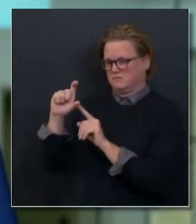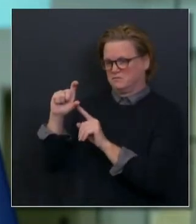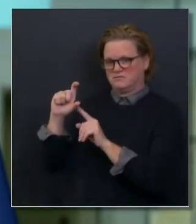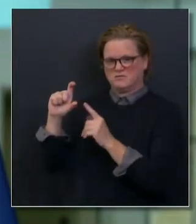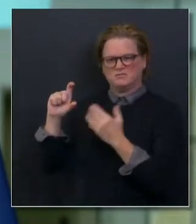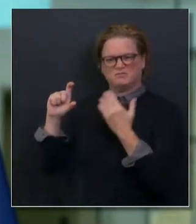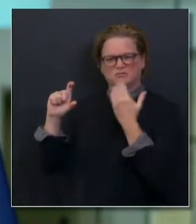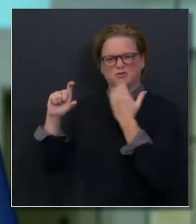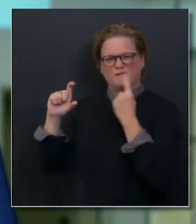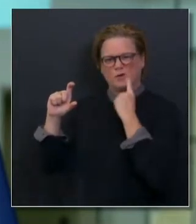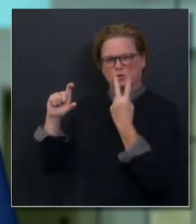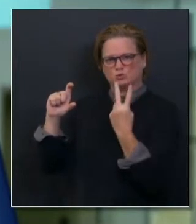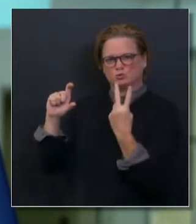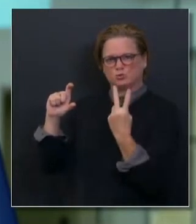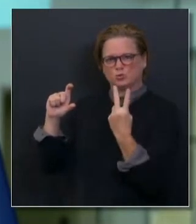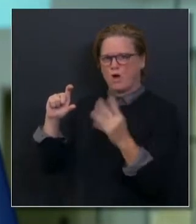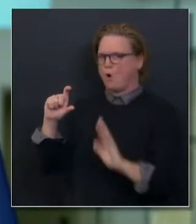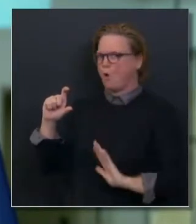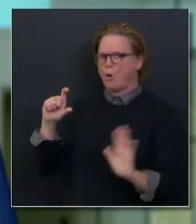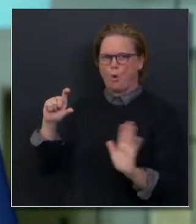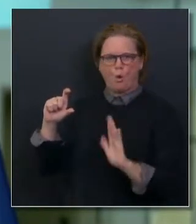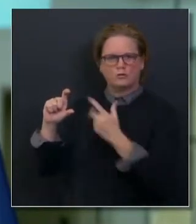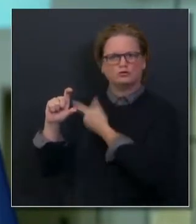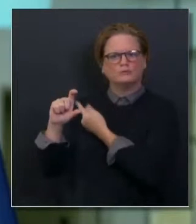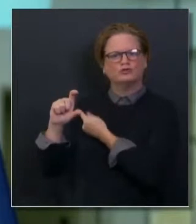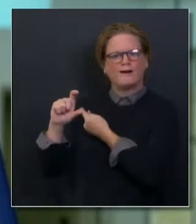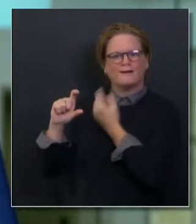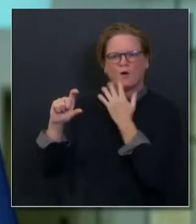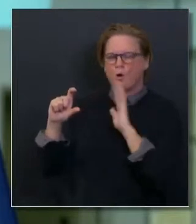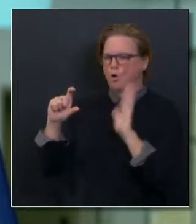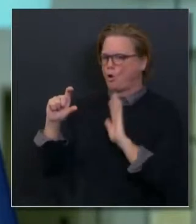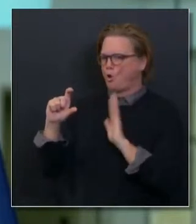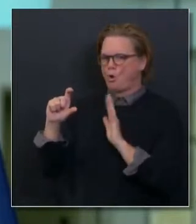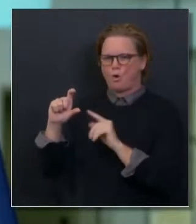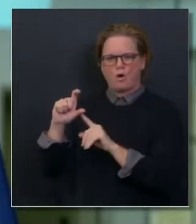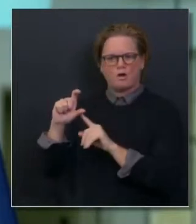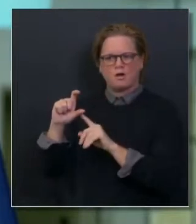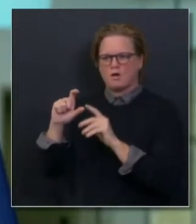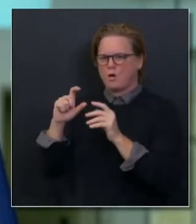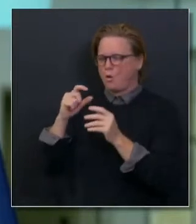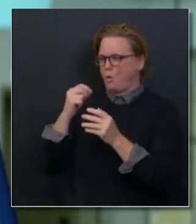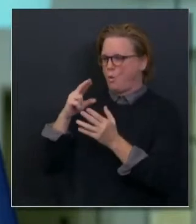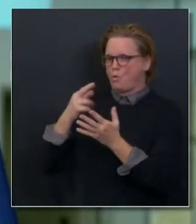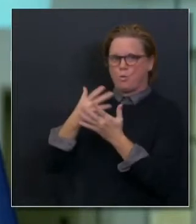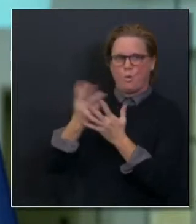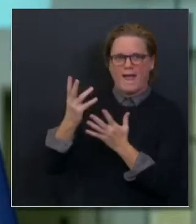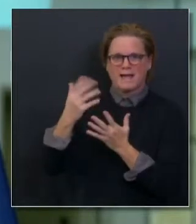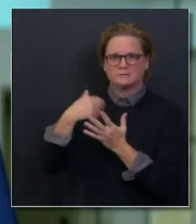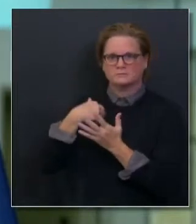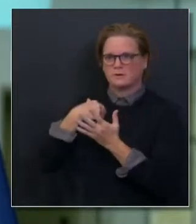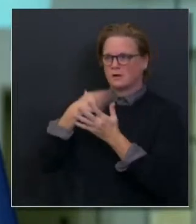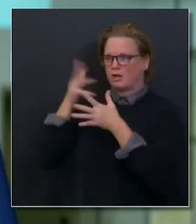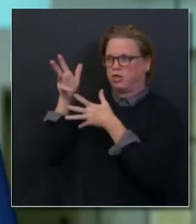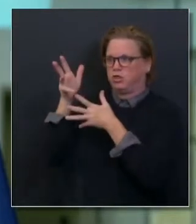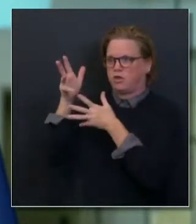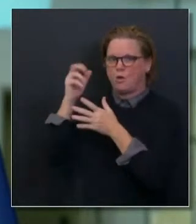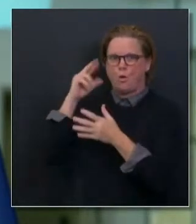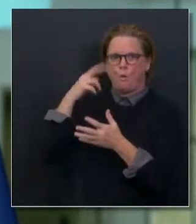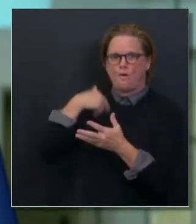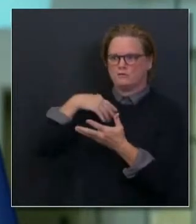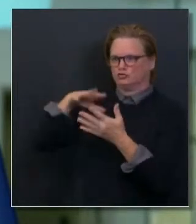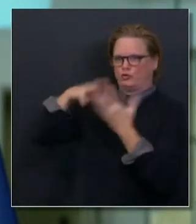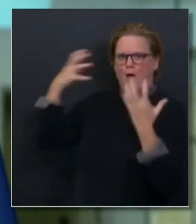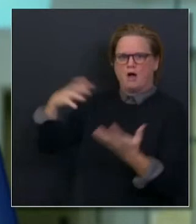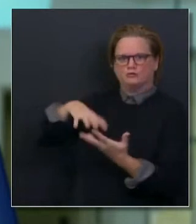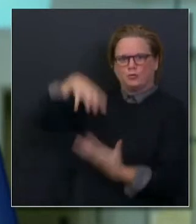or there are actually abundance? There's going to be all kinds of things that come forth, that's my point, as it relates to distribution of the vaccine in real